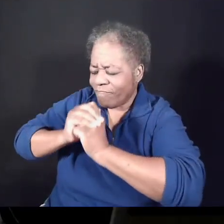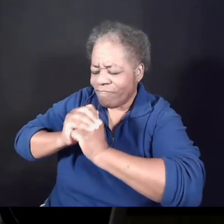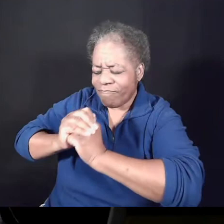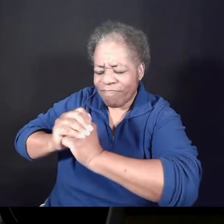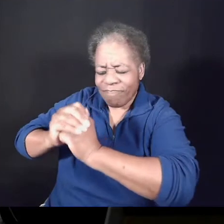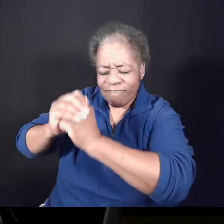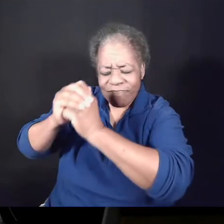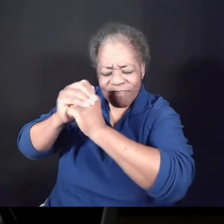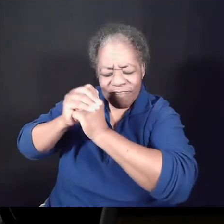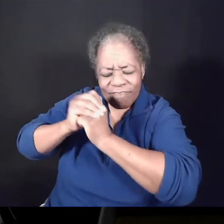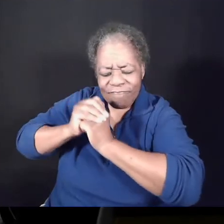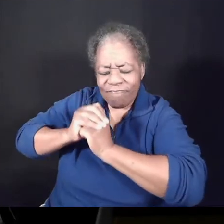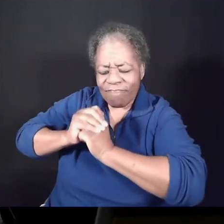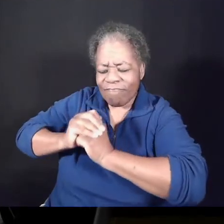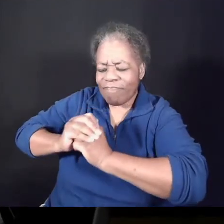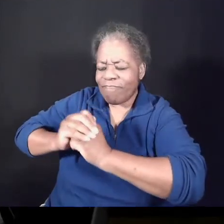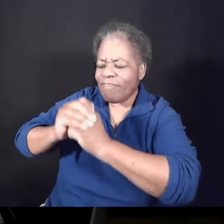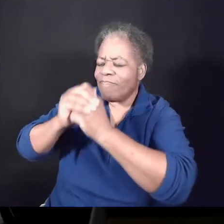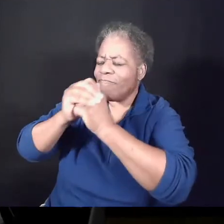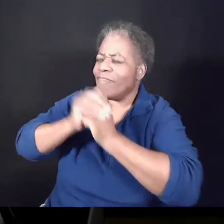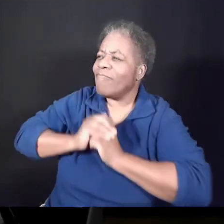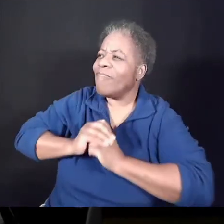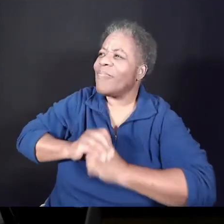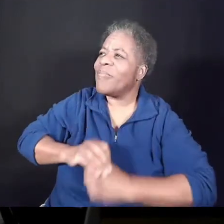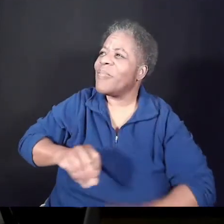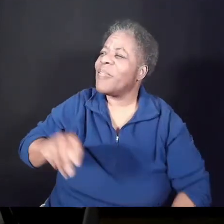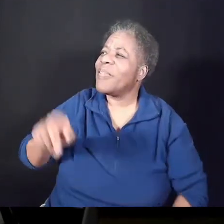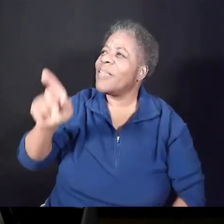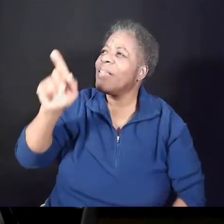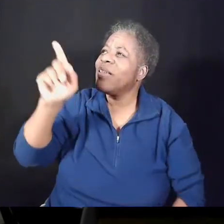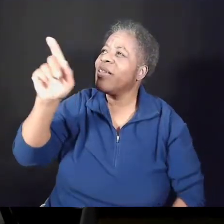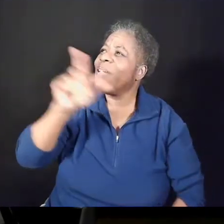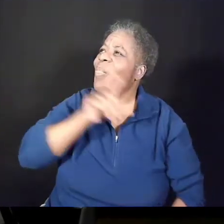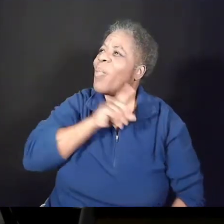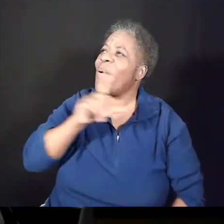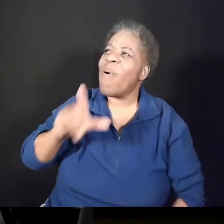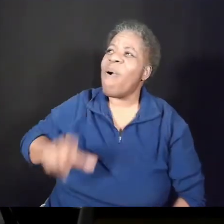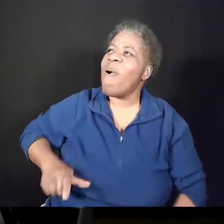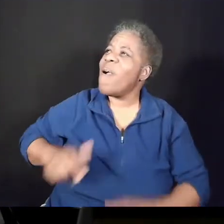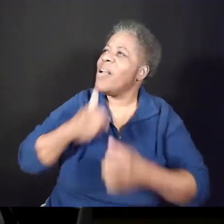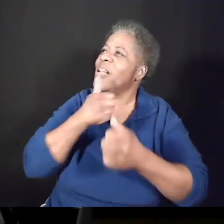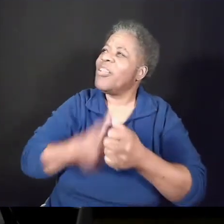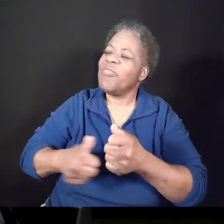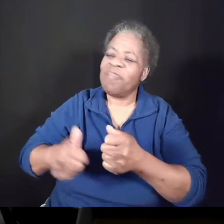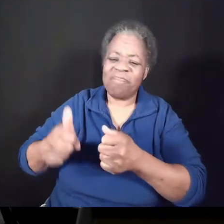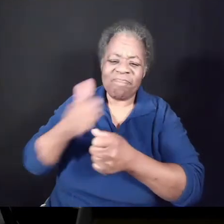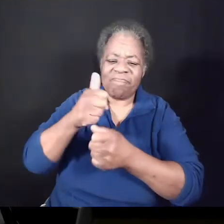For he is Lord of all. Sing